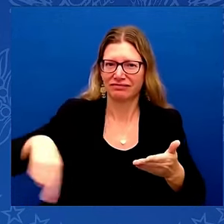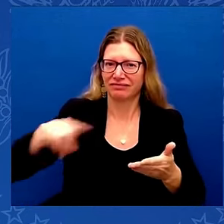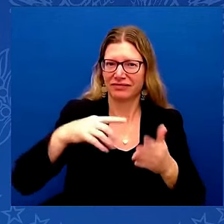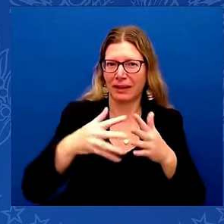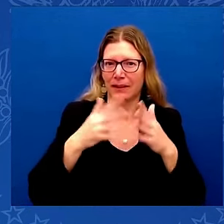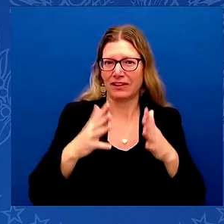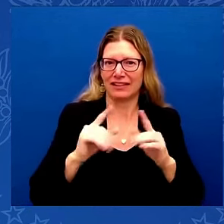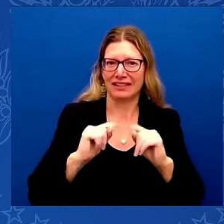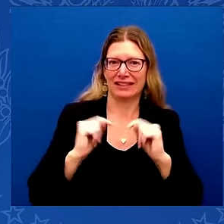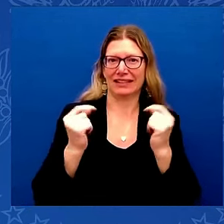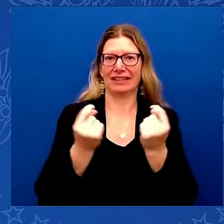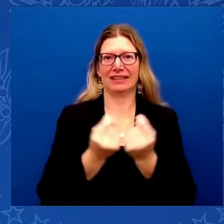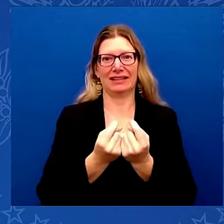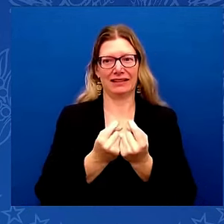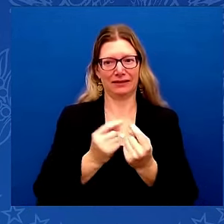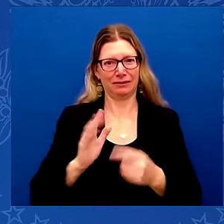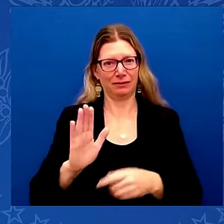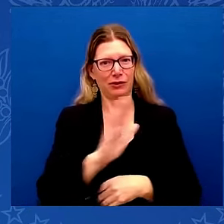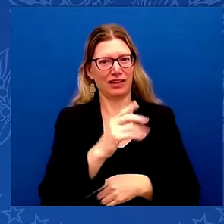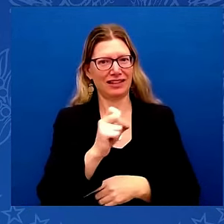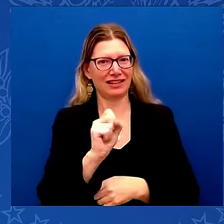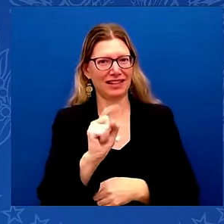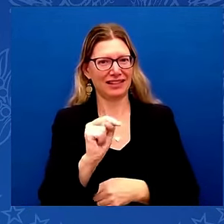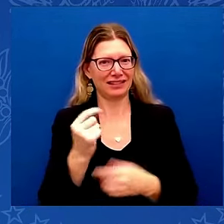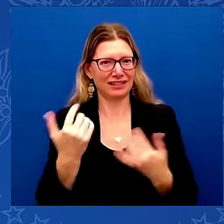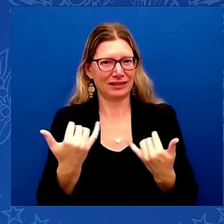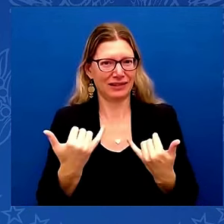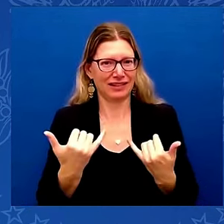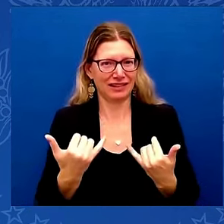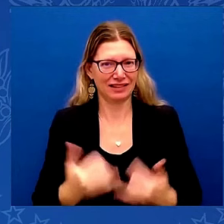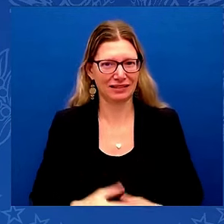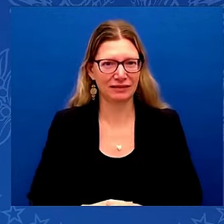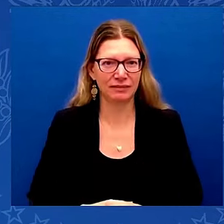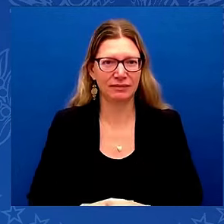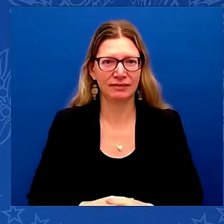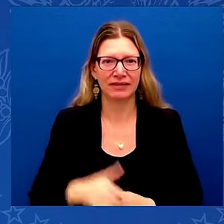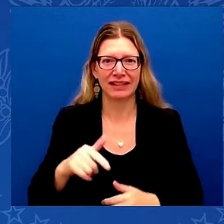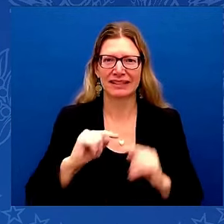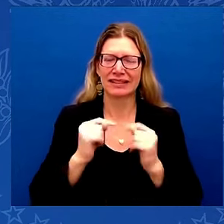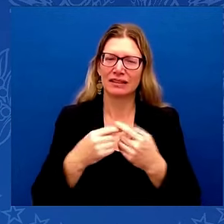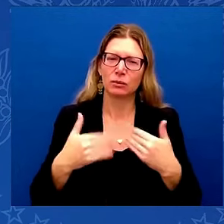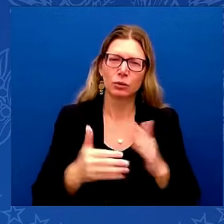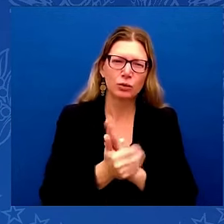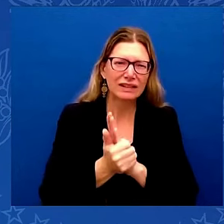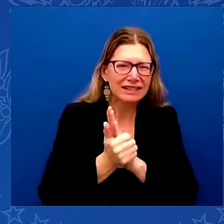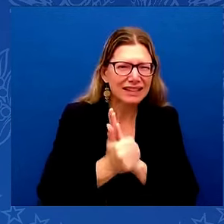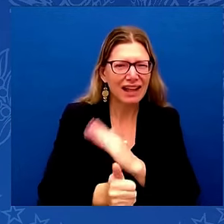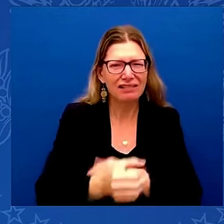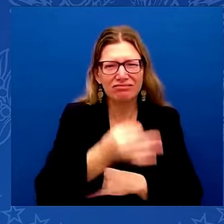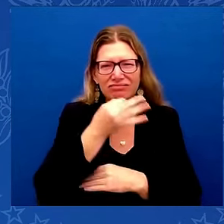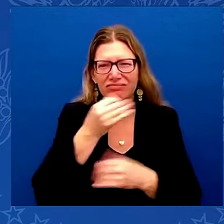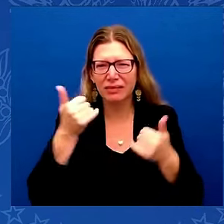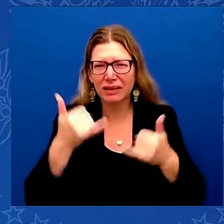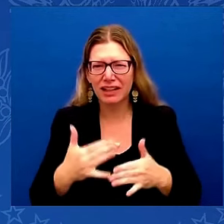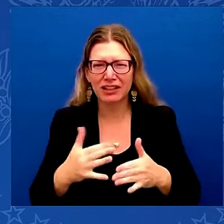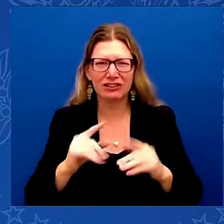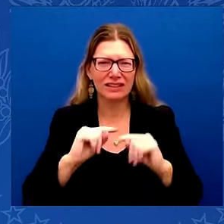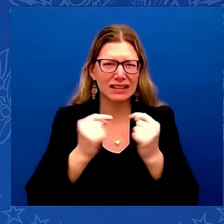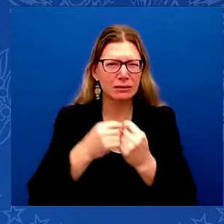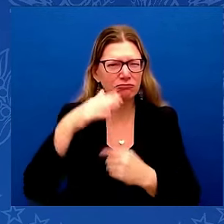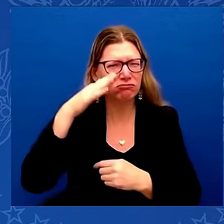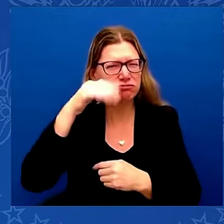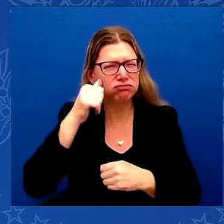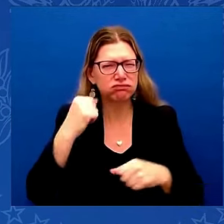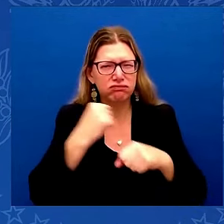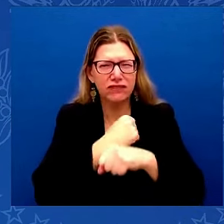team of tough, talented players and a team of gritty, intense fighters. And just as they battled to finish the season with